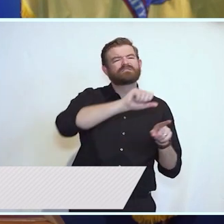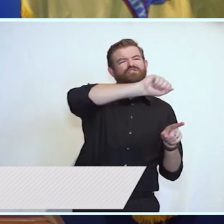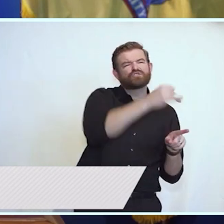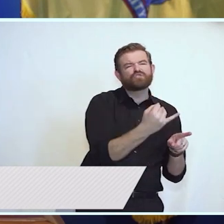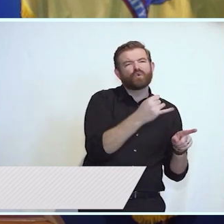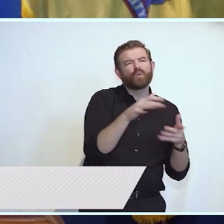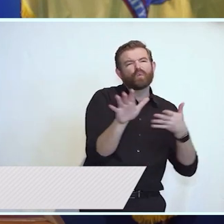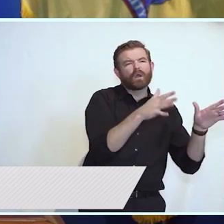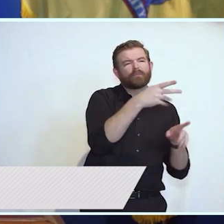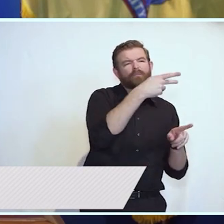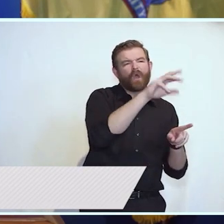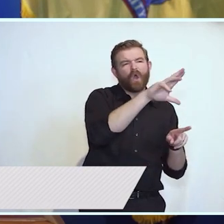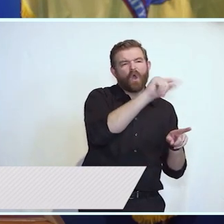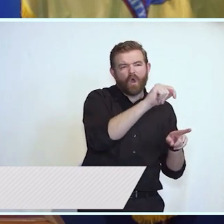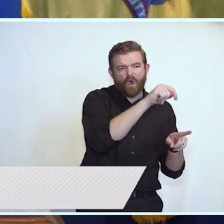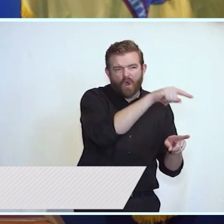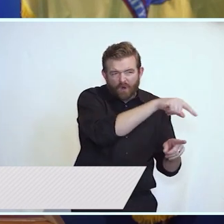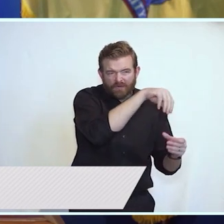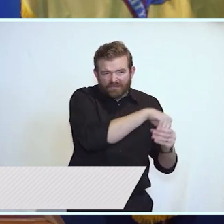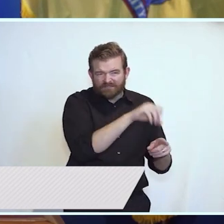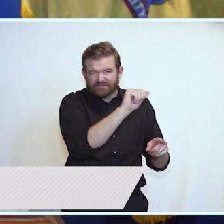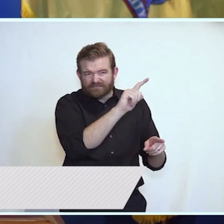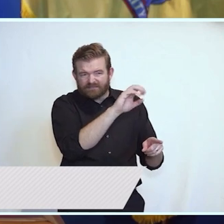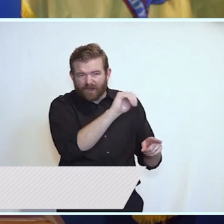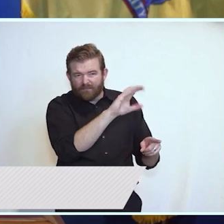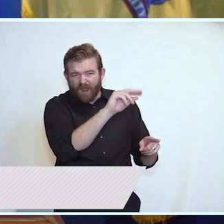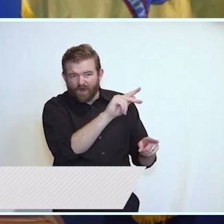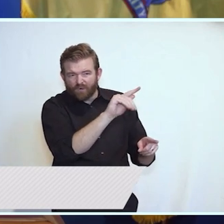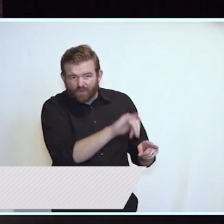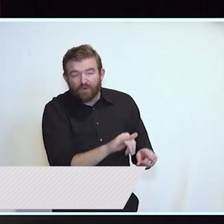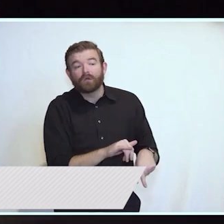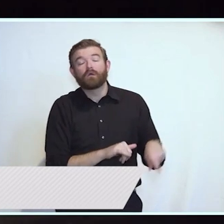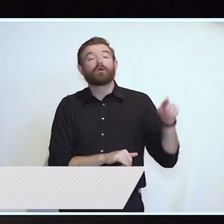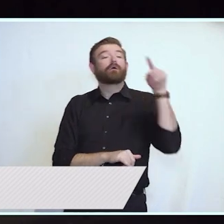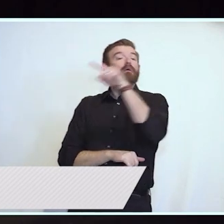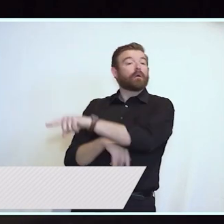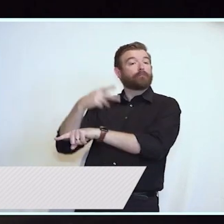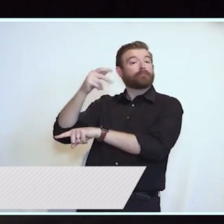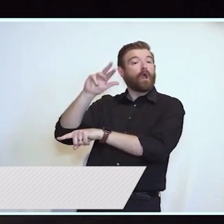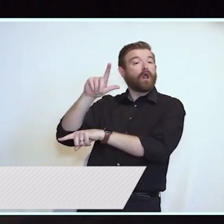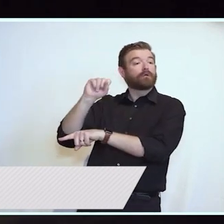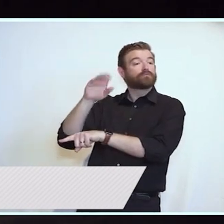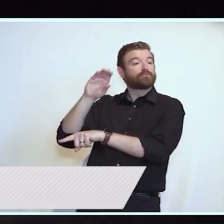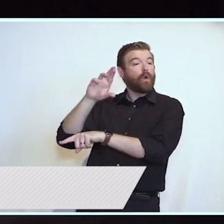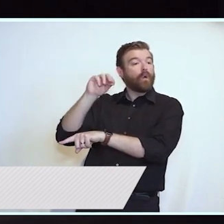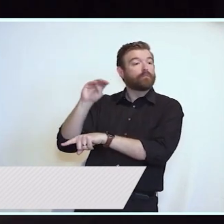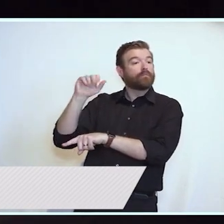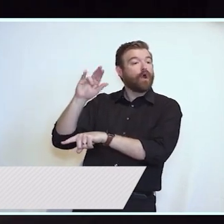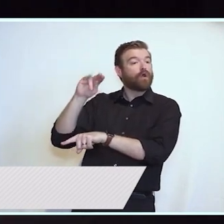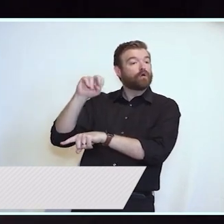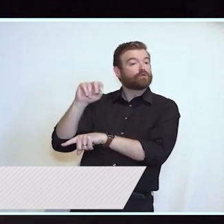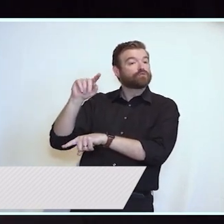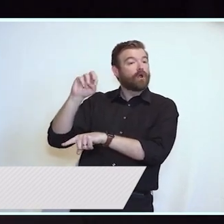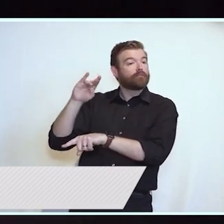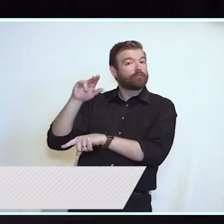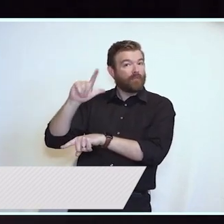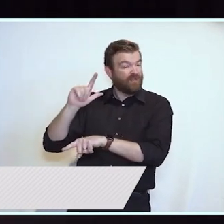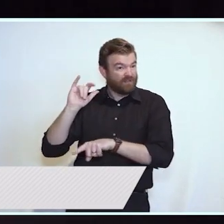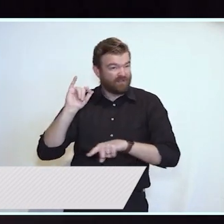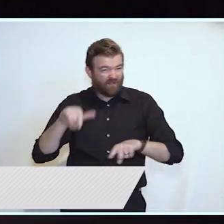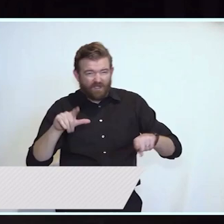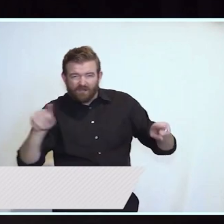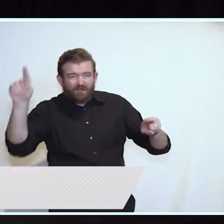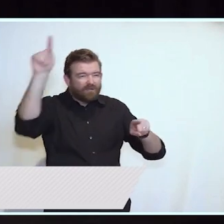where we will create more than 1,500 new jobs to secure our place as a global leader in